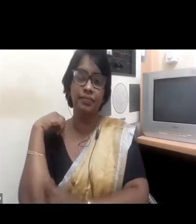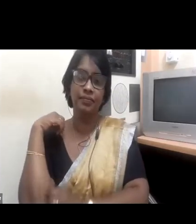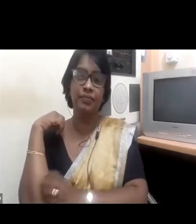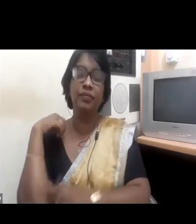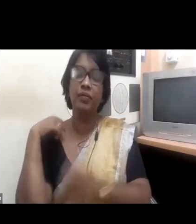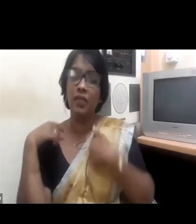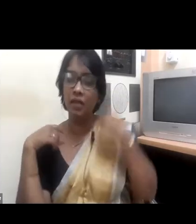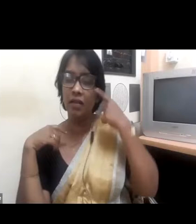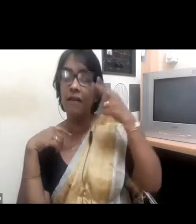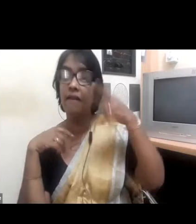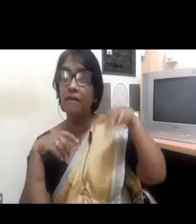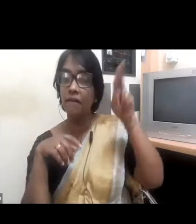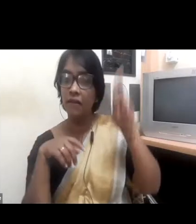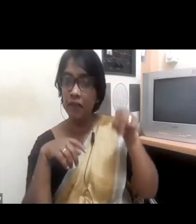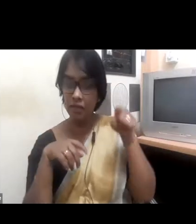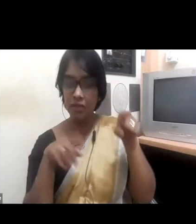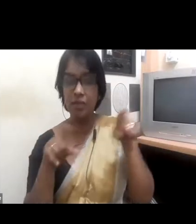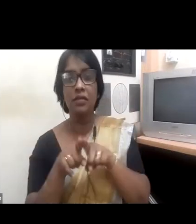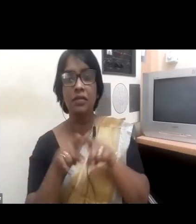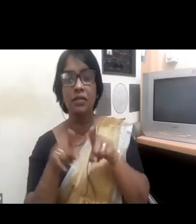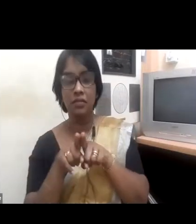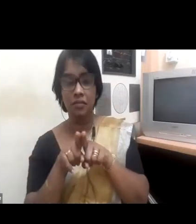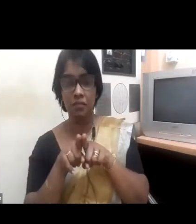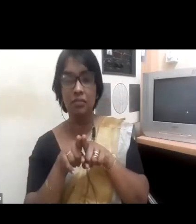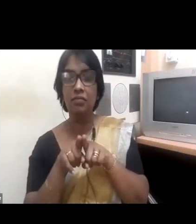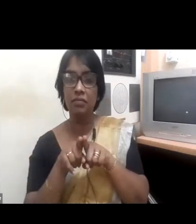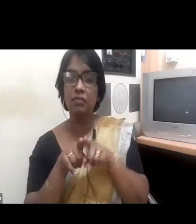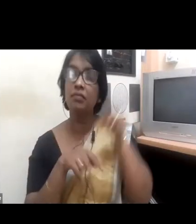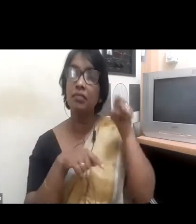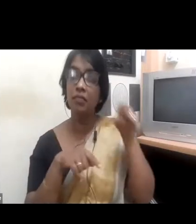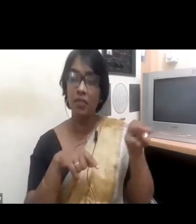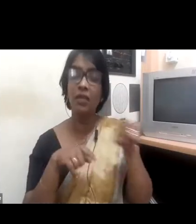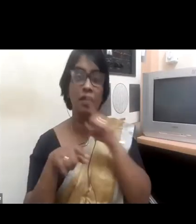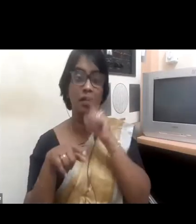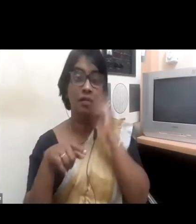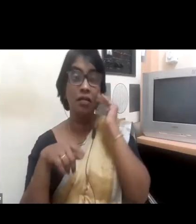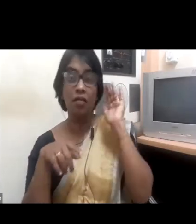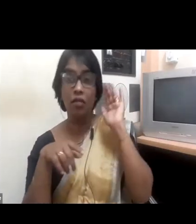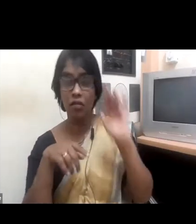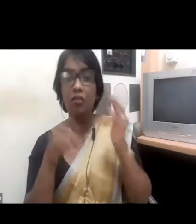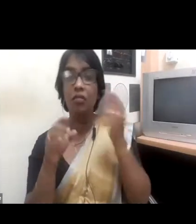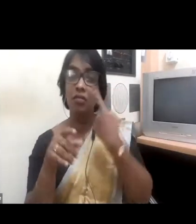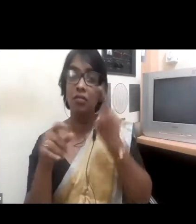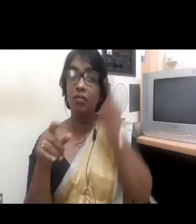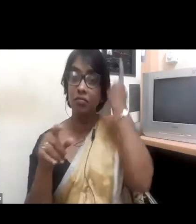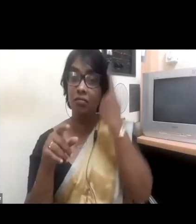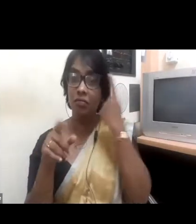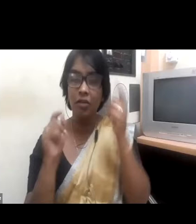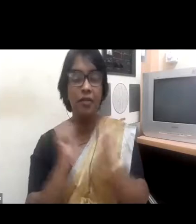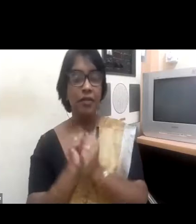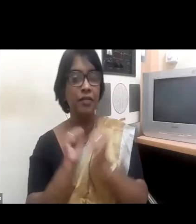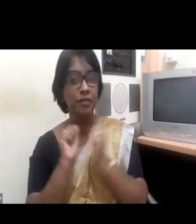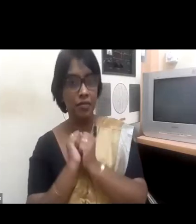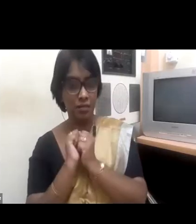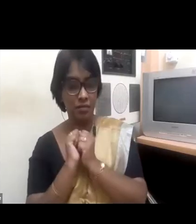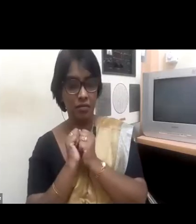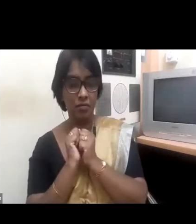emotional intelligence, whether it is trying to manage your